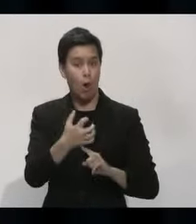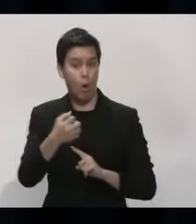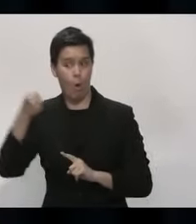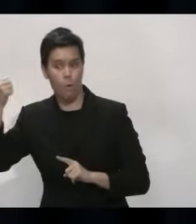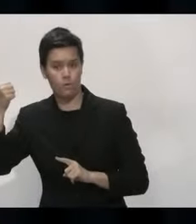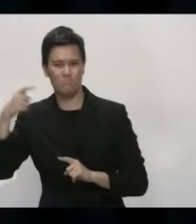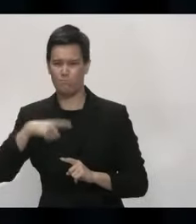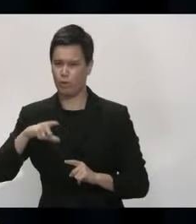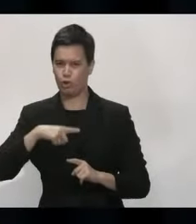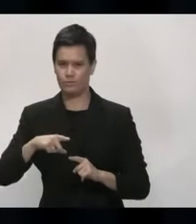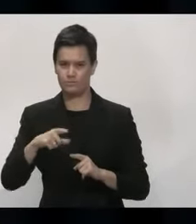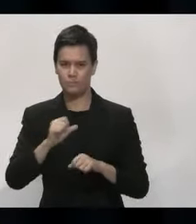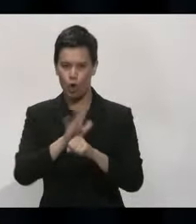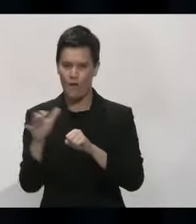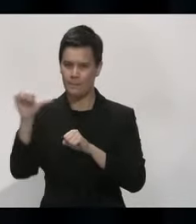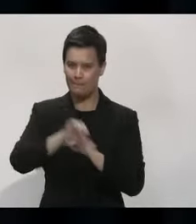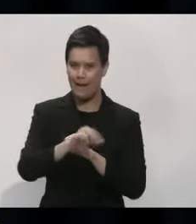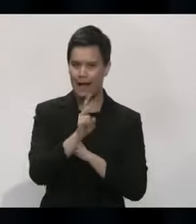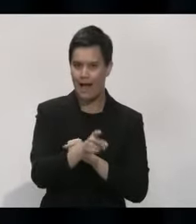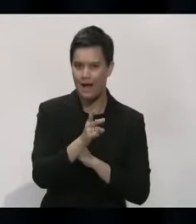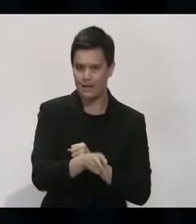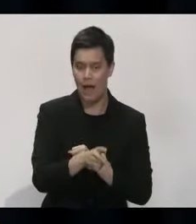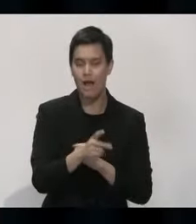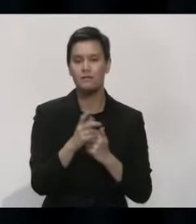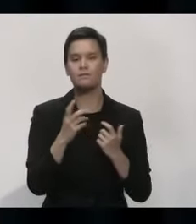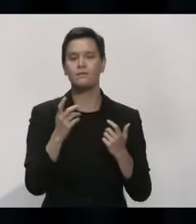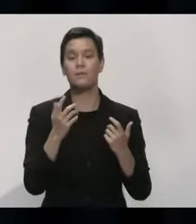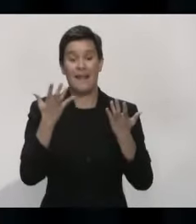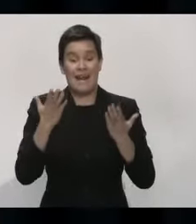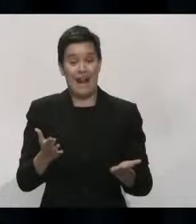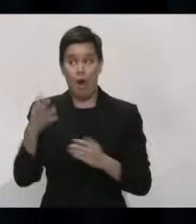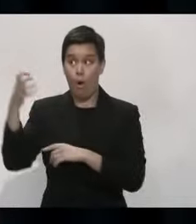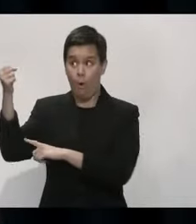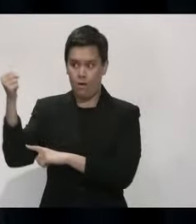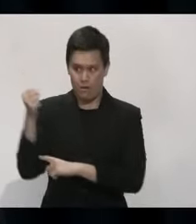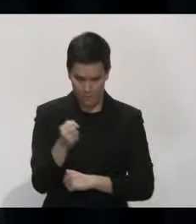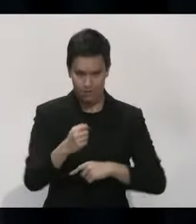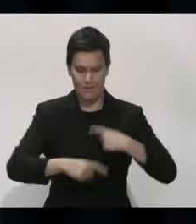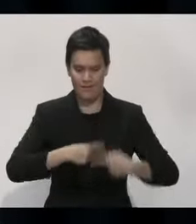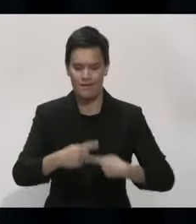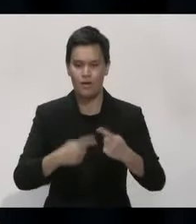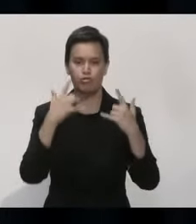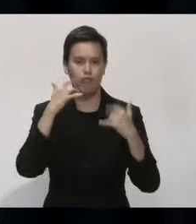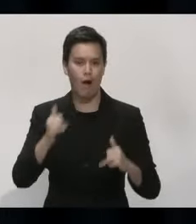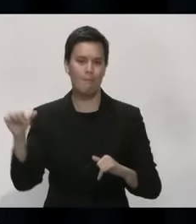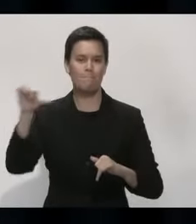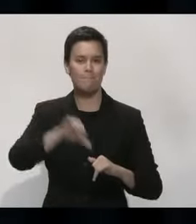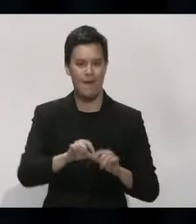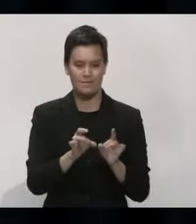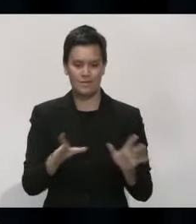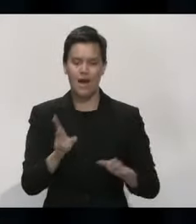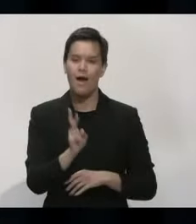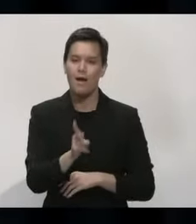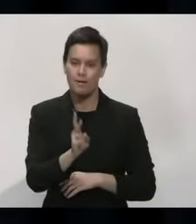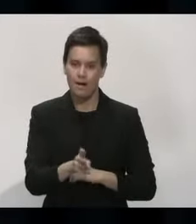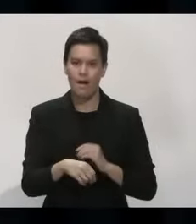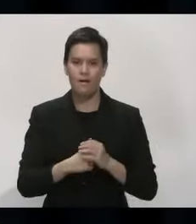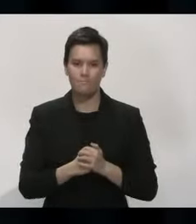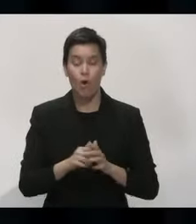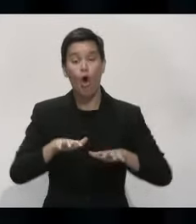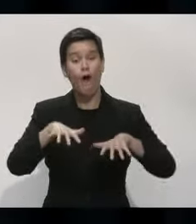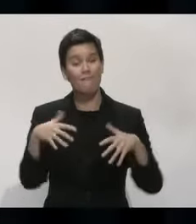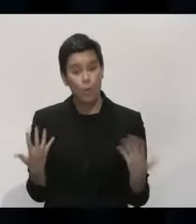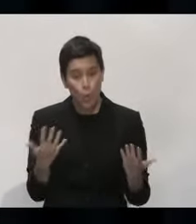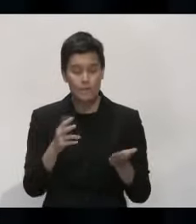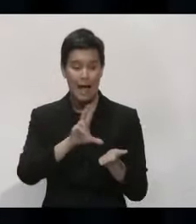weeks. I do want to say in all of this, the protection of people's personal data is important. So the covid